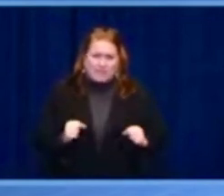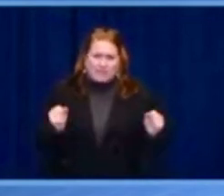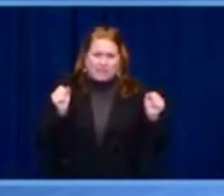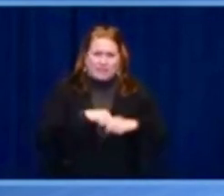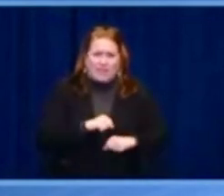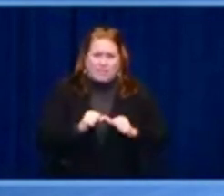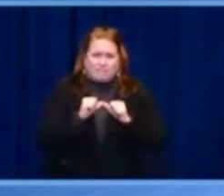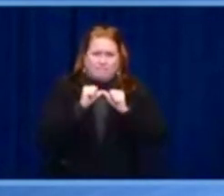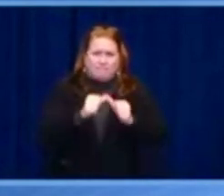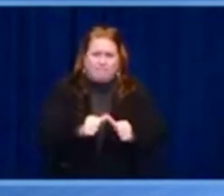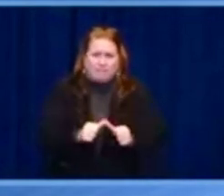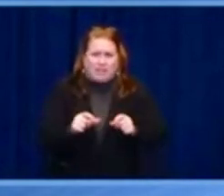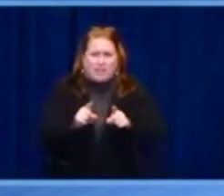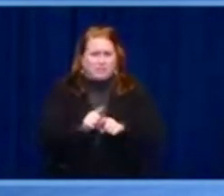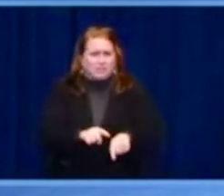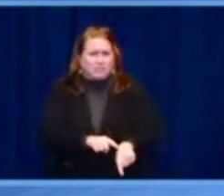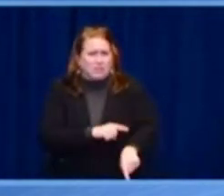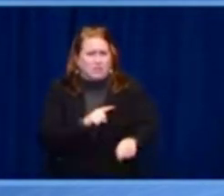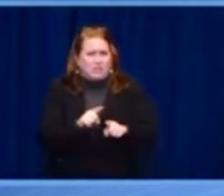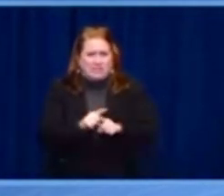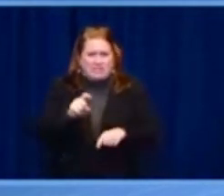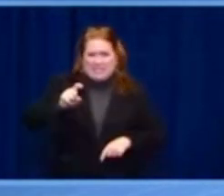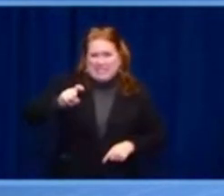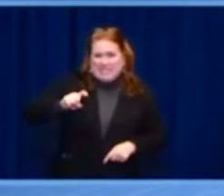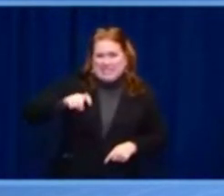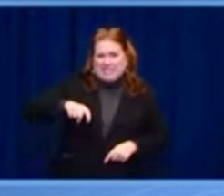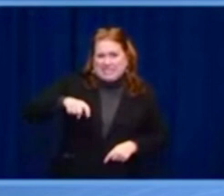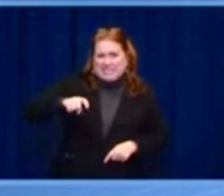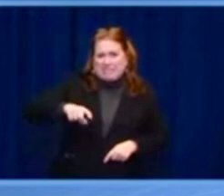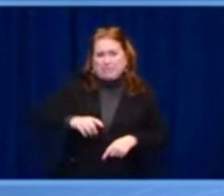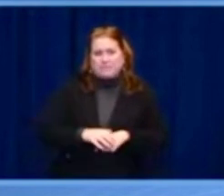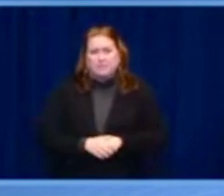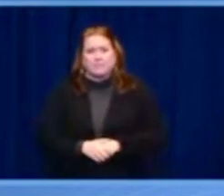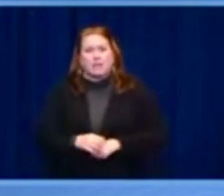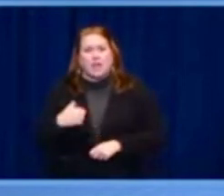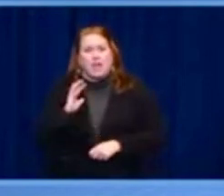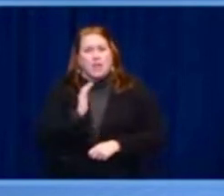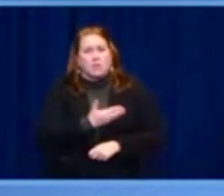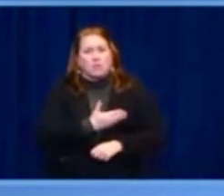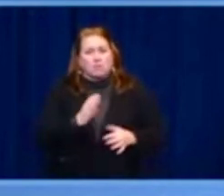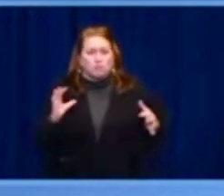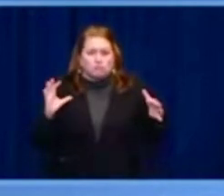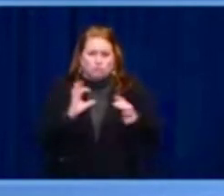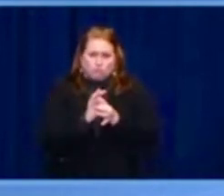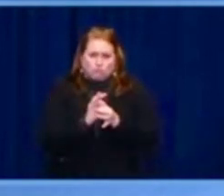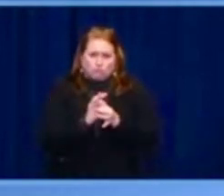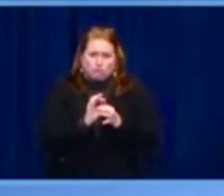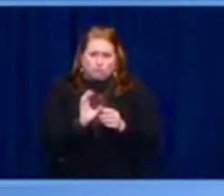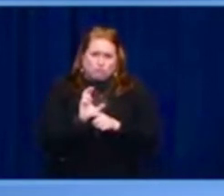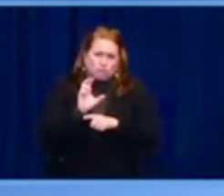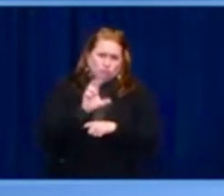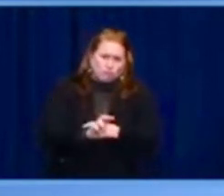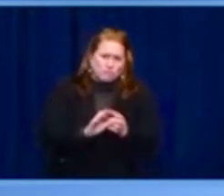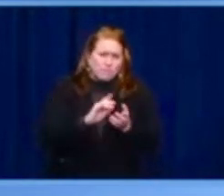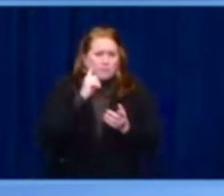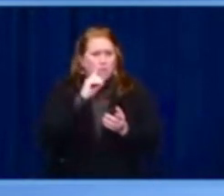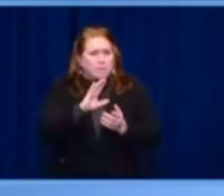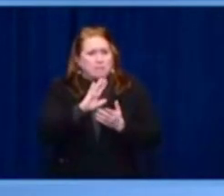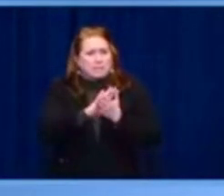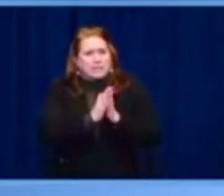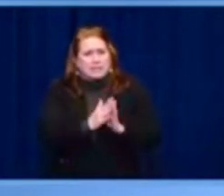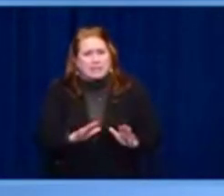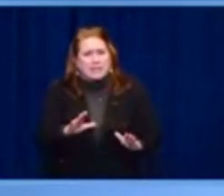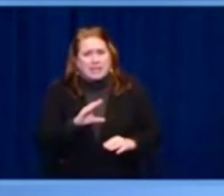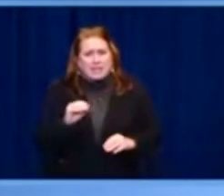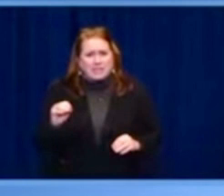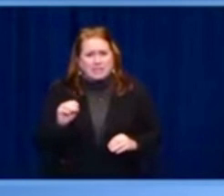year of action. We focus on improving the rule of law and our judicial system. Independent